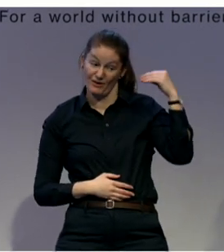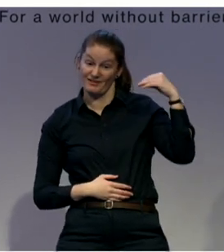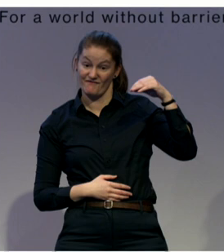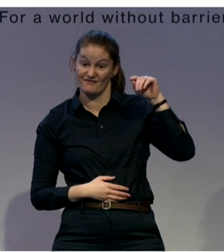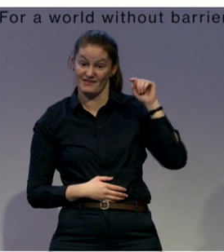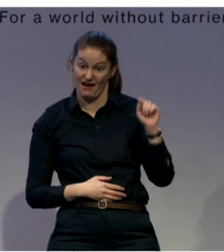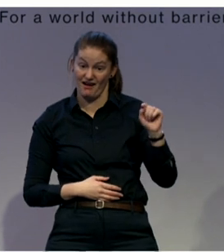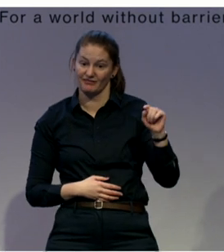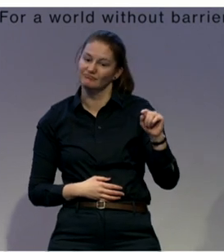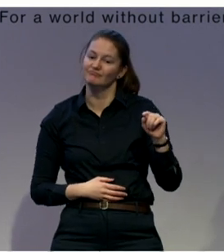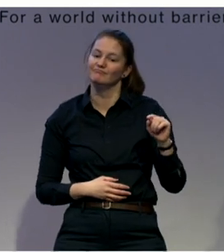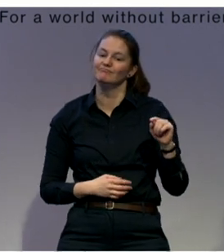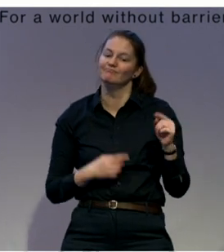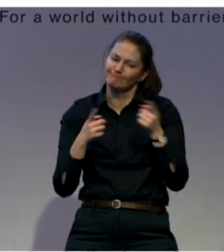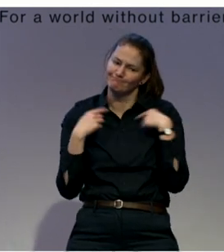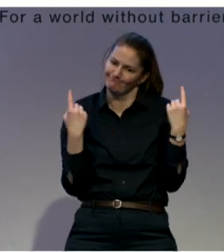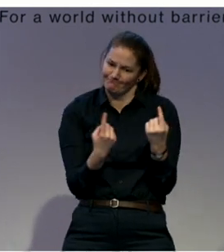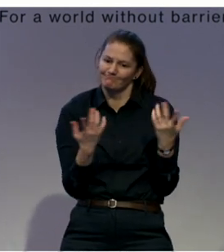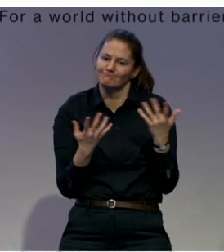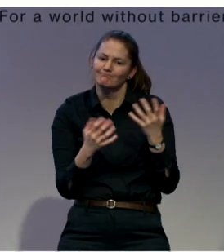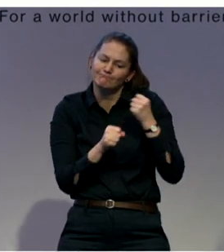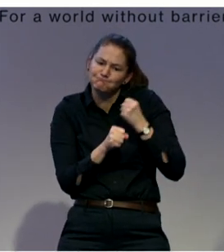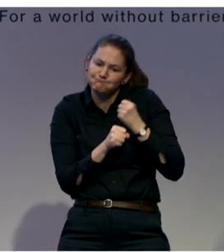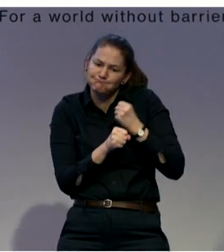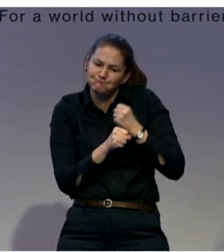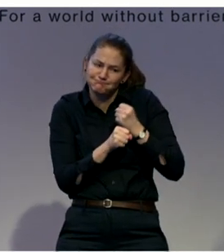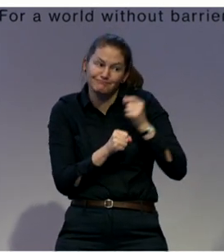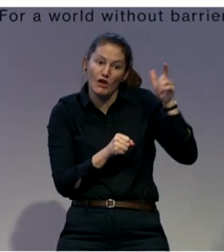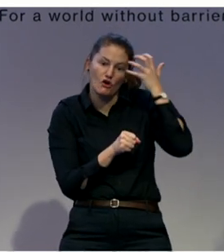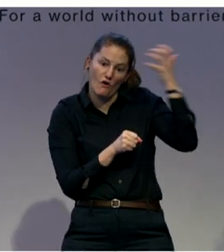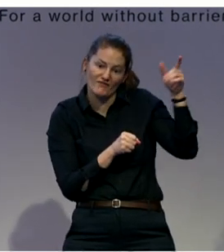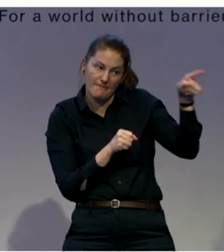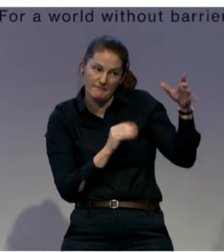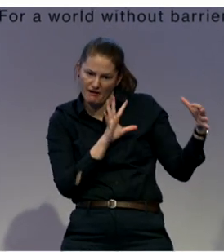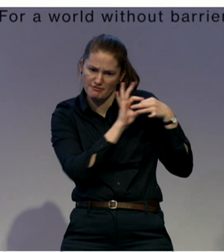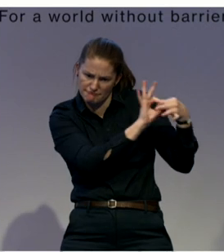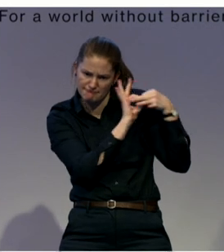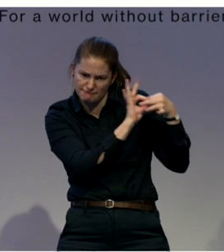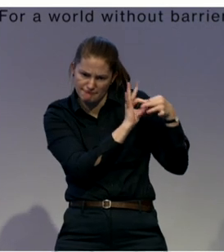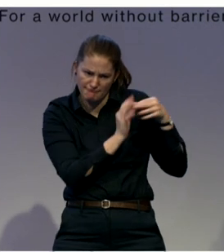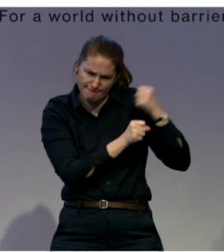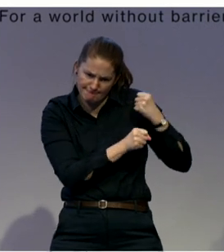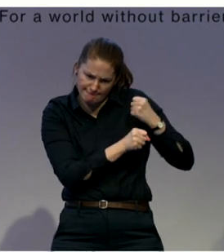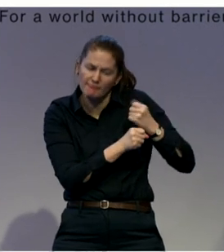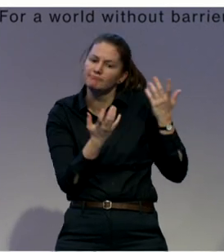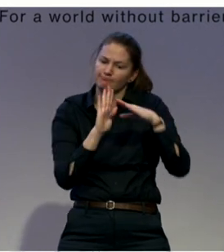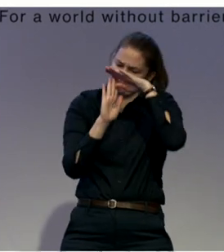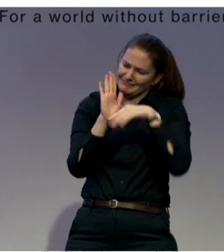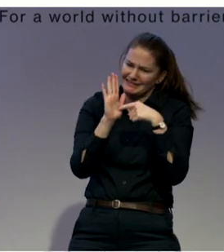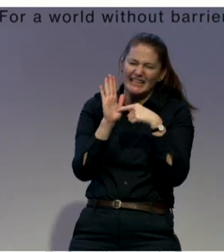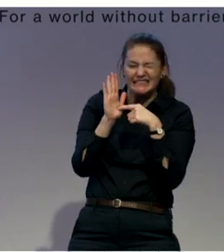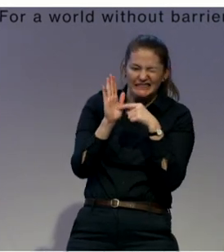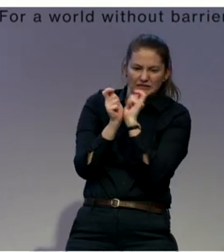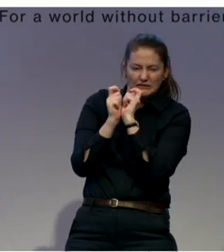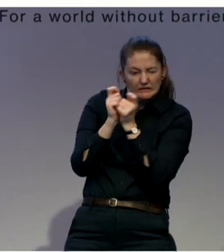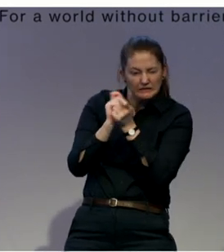combining DI and inclusive education. And with the Ministry of Finance to